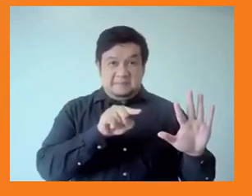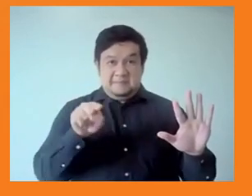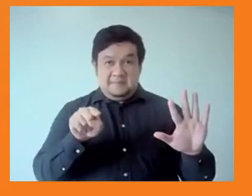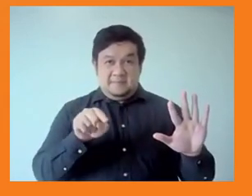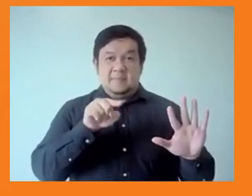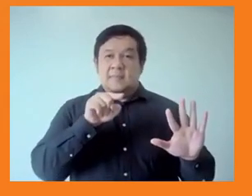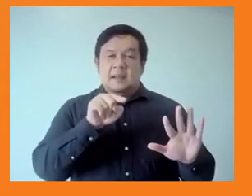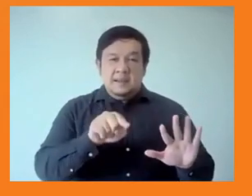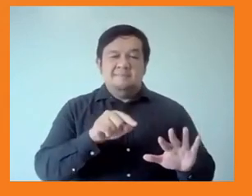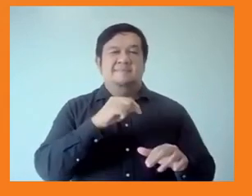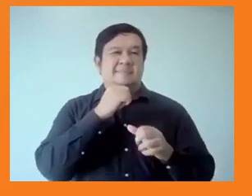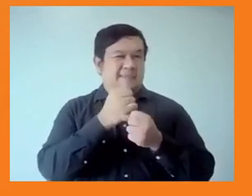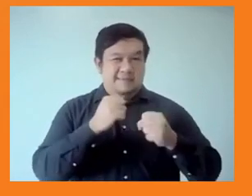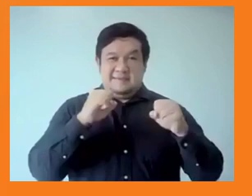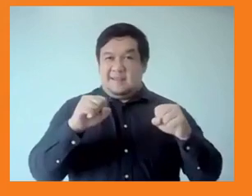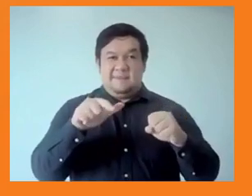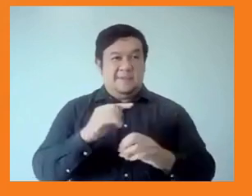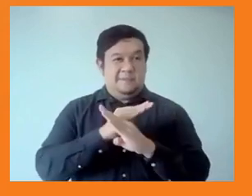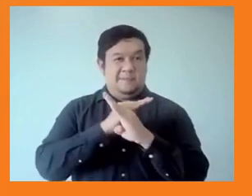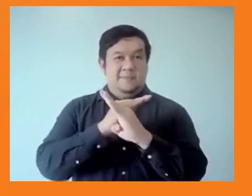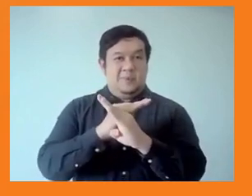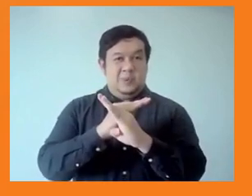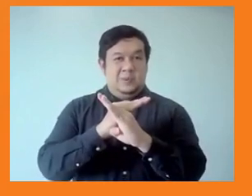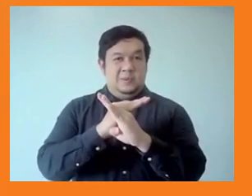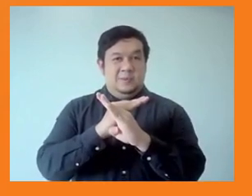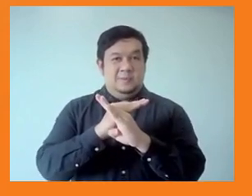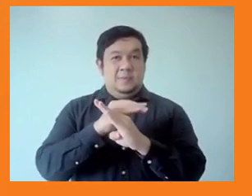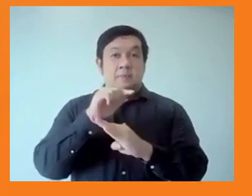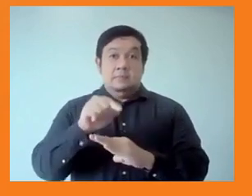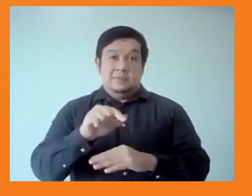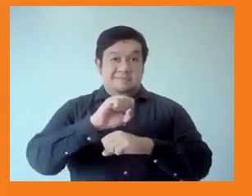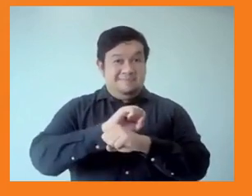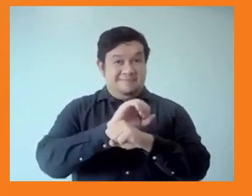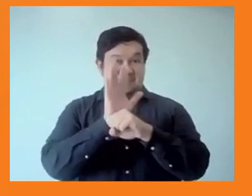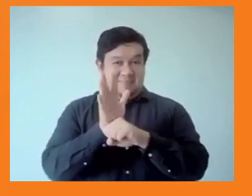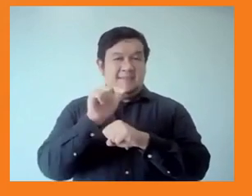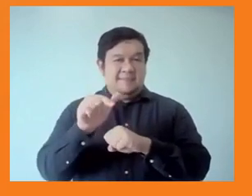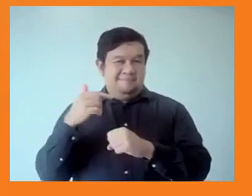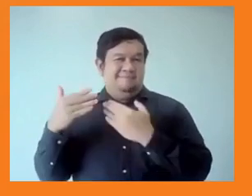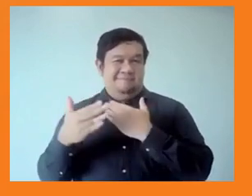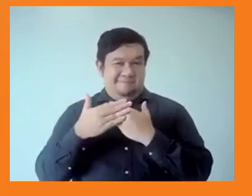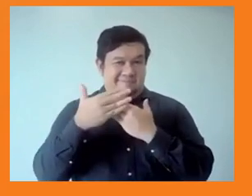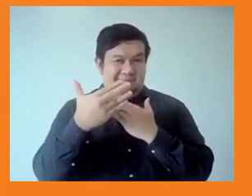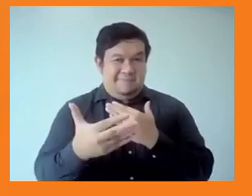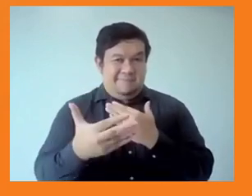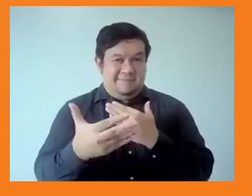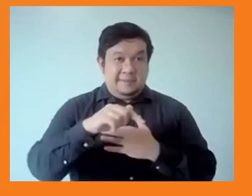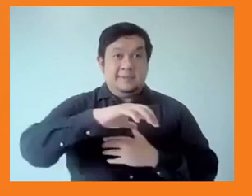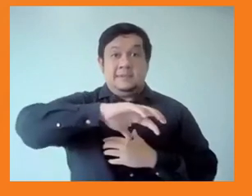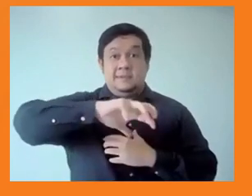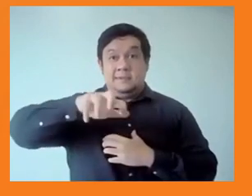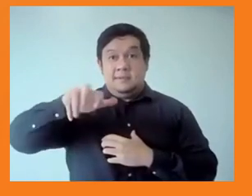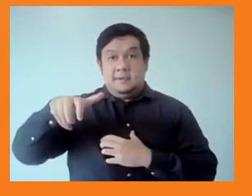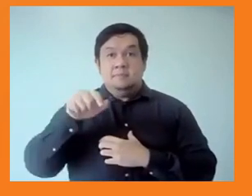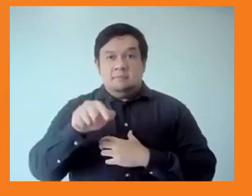interestingly, during the COVID pandemic, half of those countries actually cut the share of their budget, which was going to health